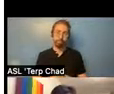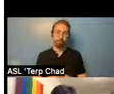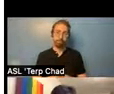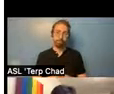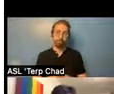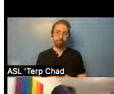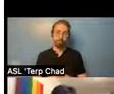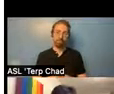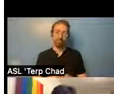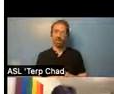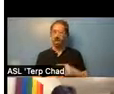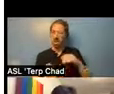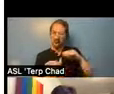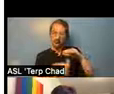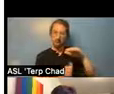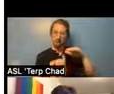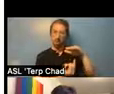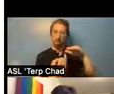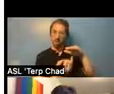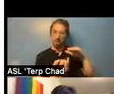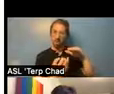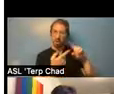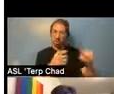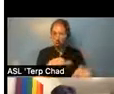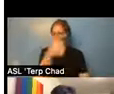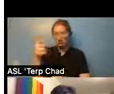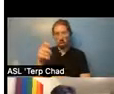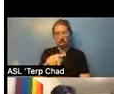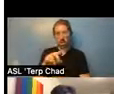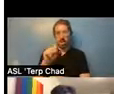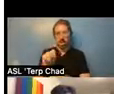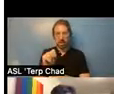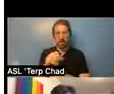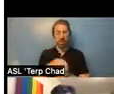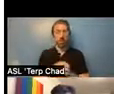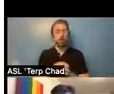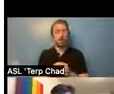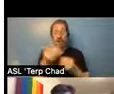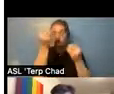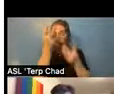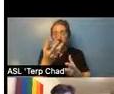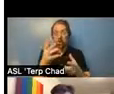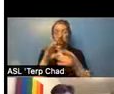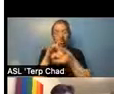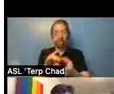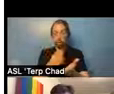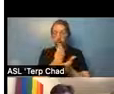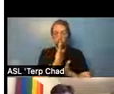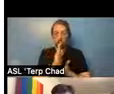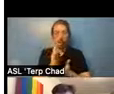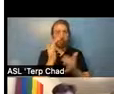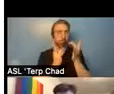of other tenants, there's a lack of access to, uh, information about tenants rights. Uh, there's, uh,